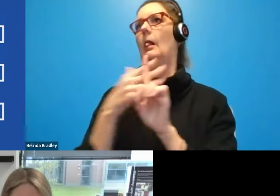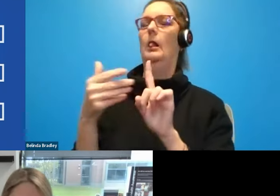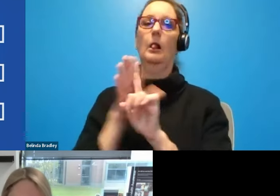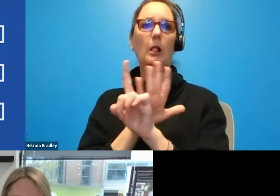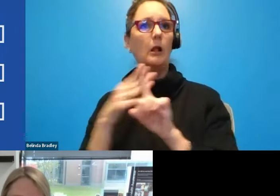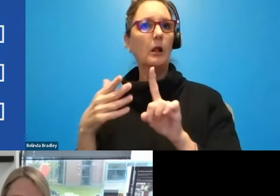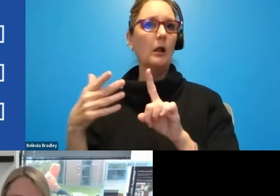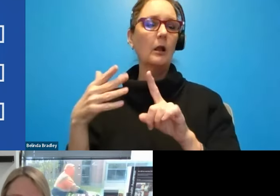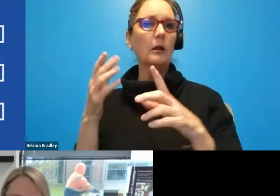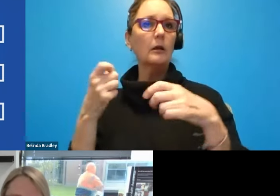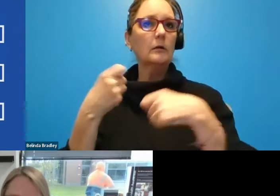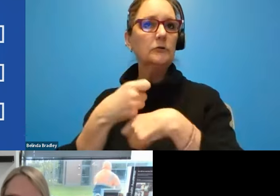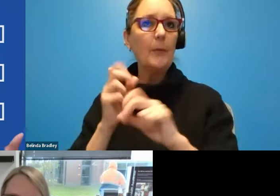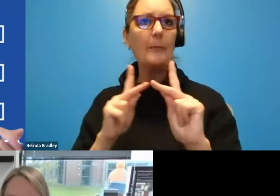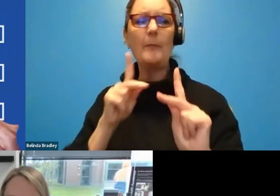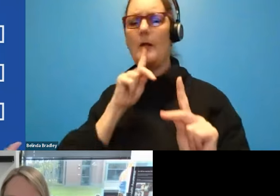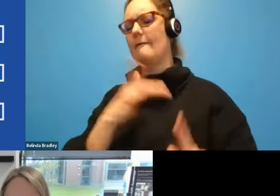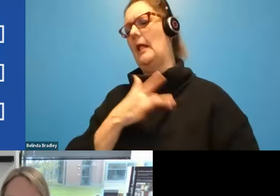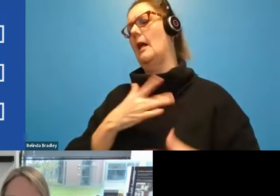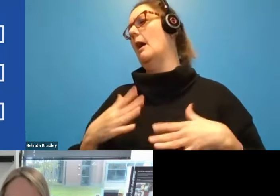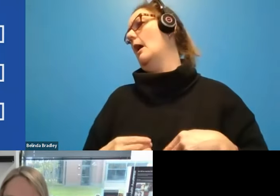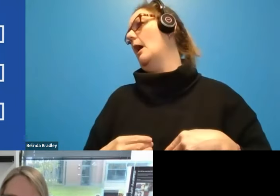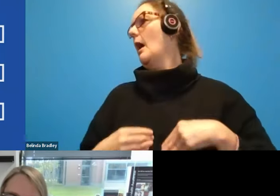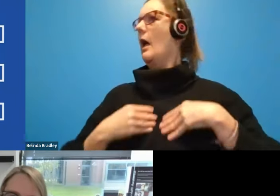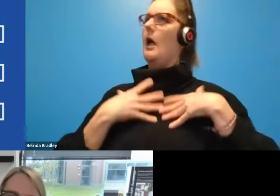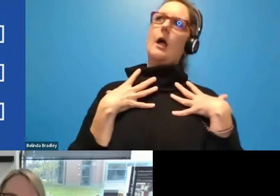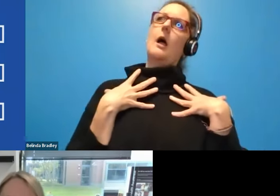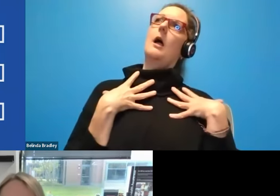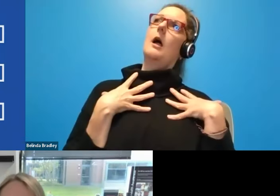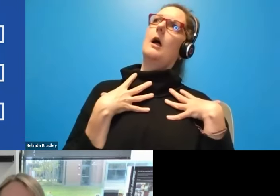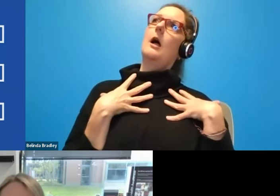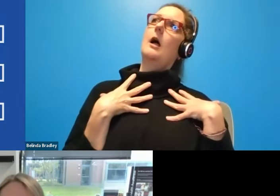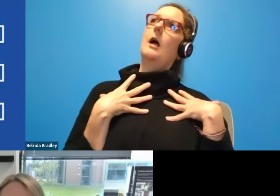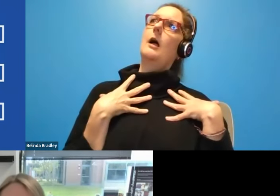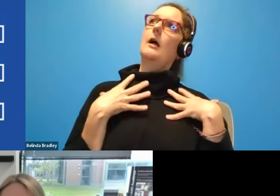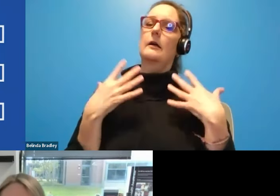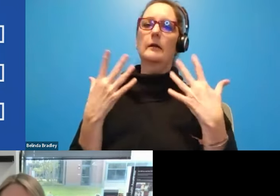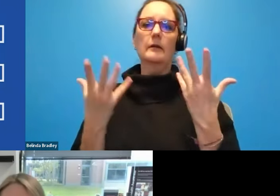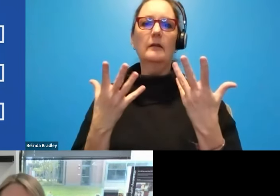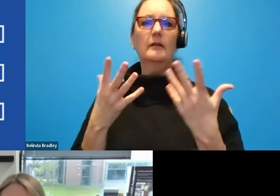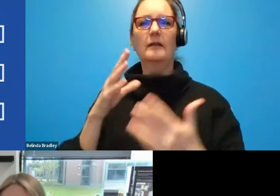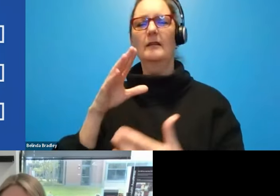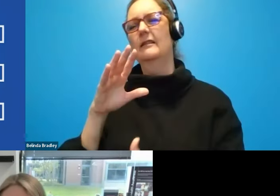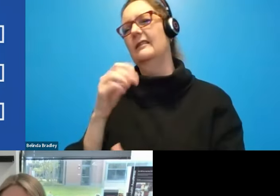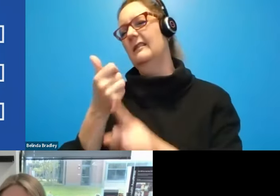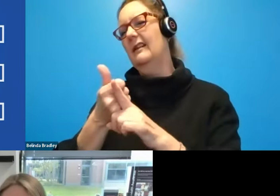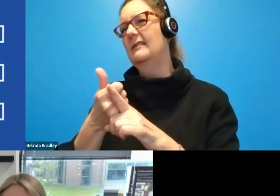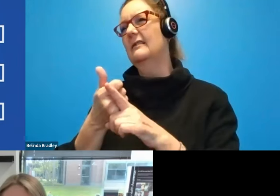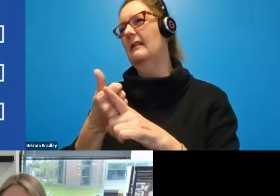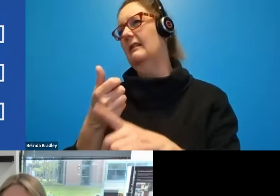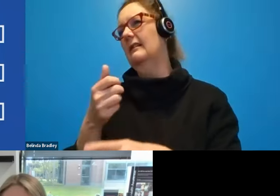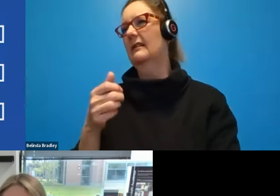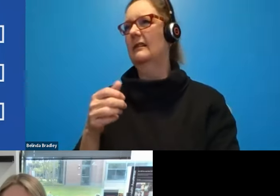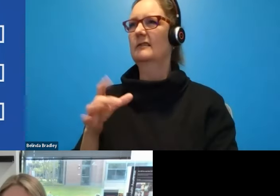make folks feel inspired, you know, inspired and, and these like, uh, cliches, but I